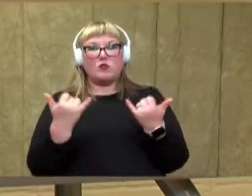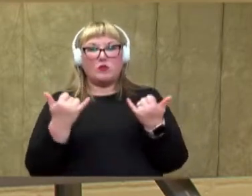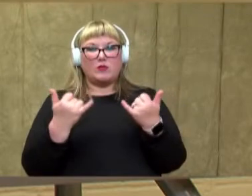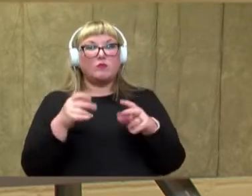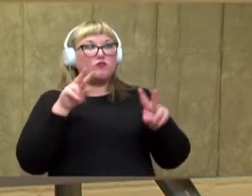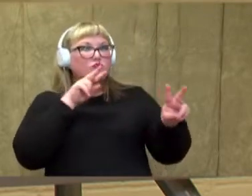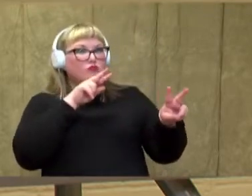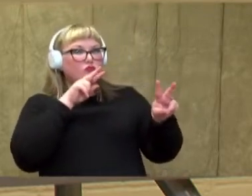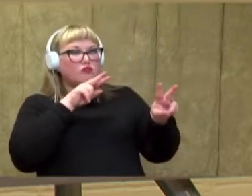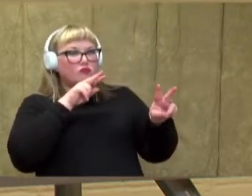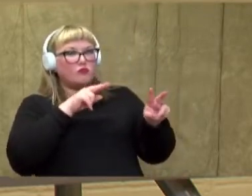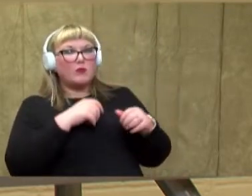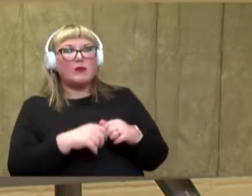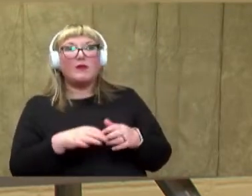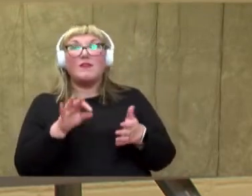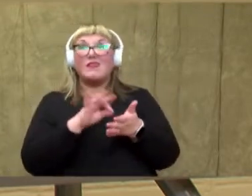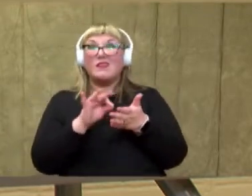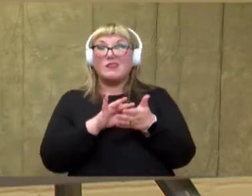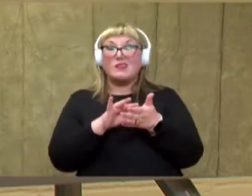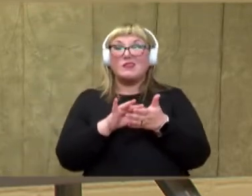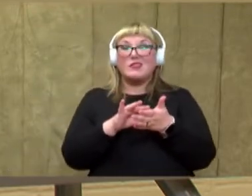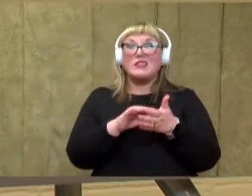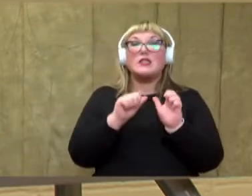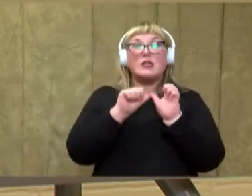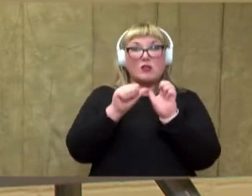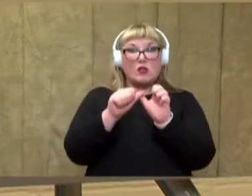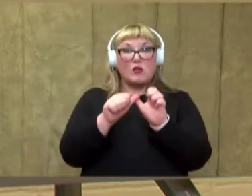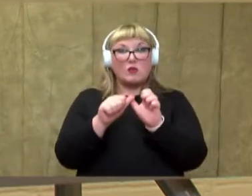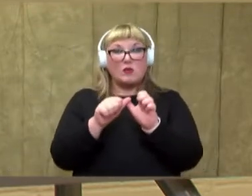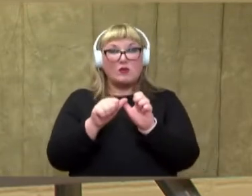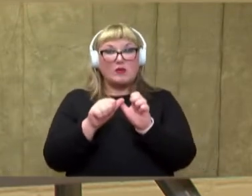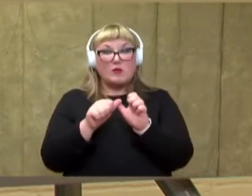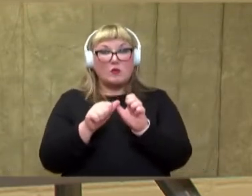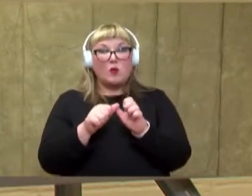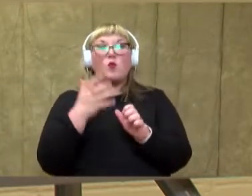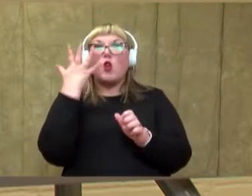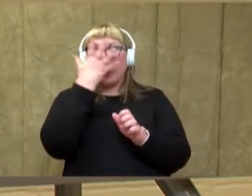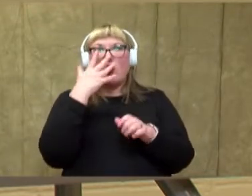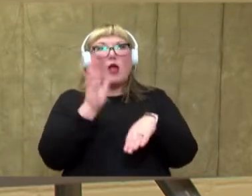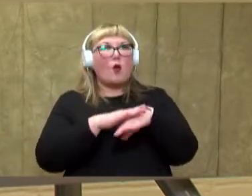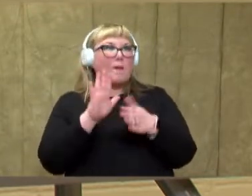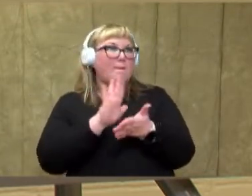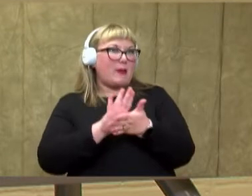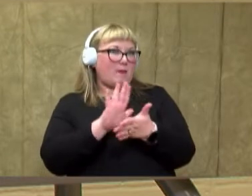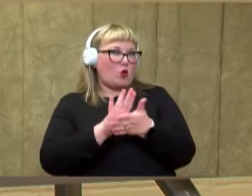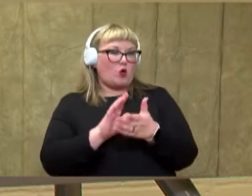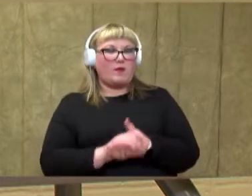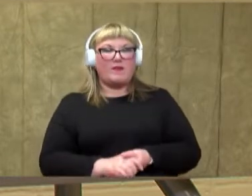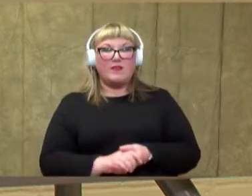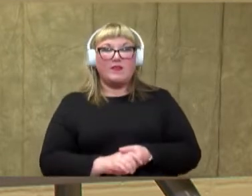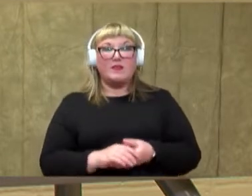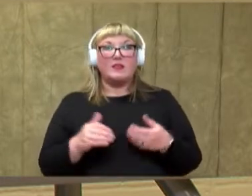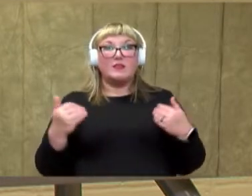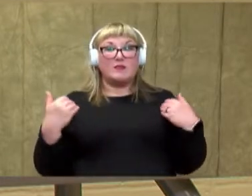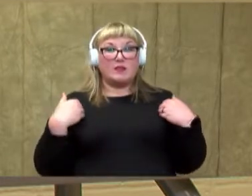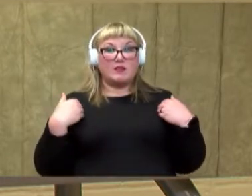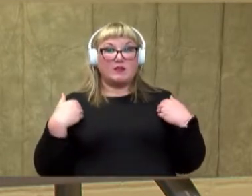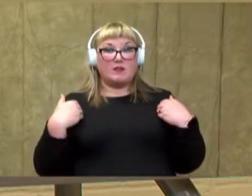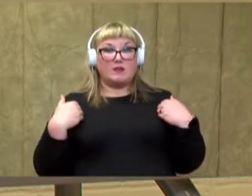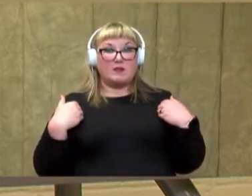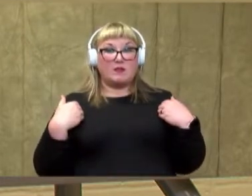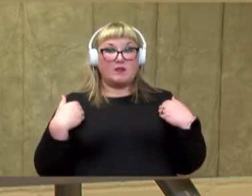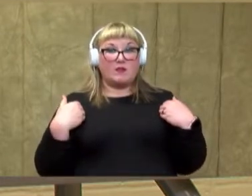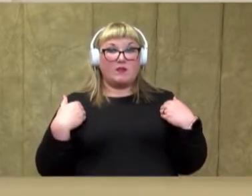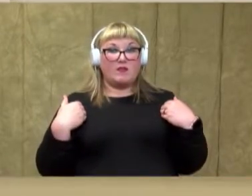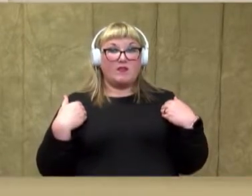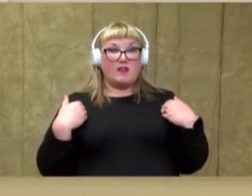take a look at what counting on math problems would look like on paper. So I have on my piece